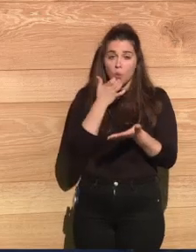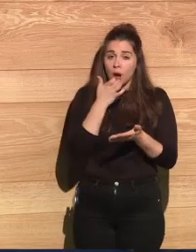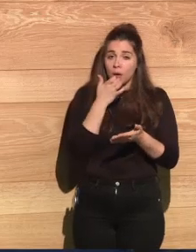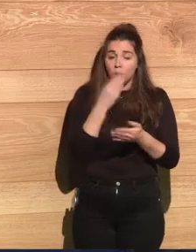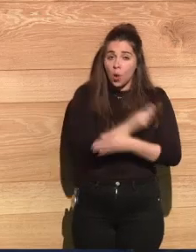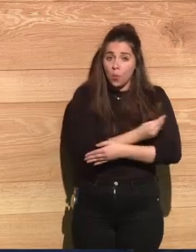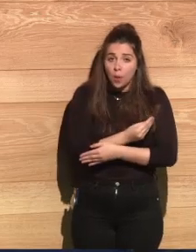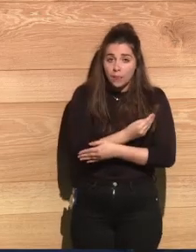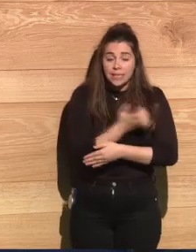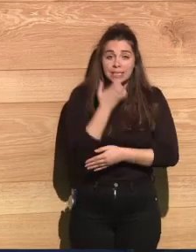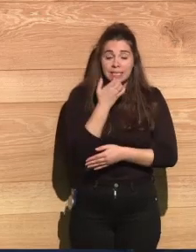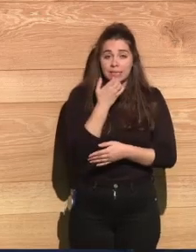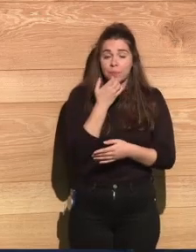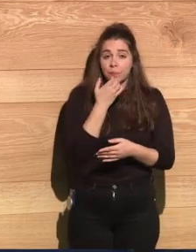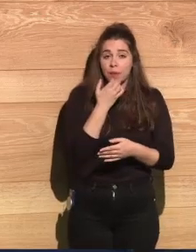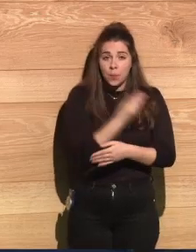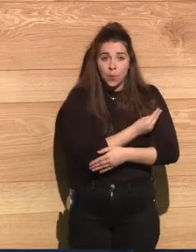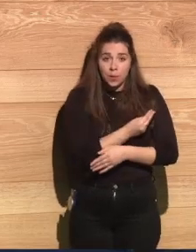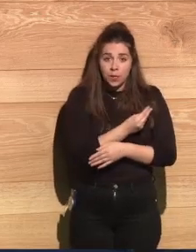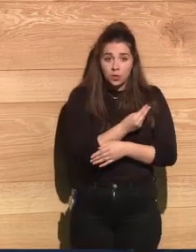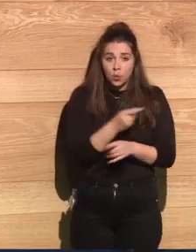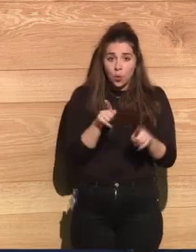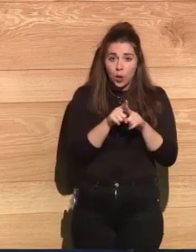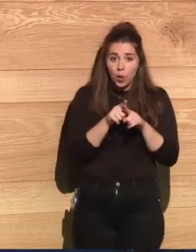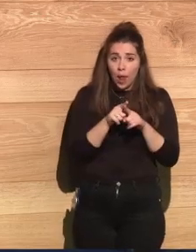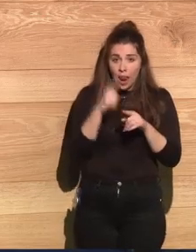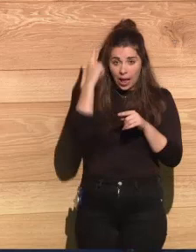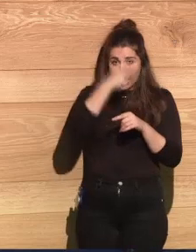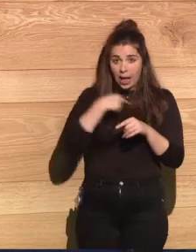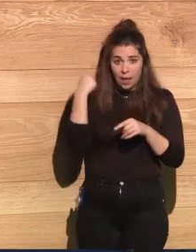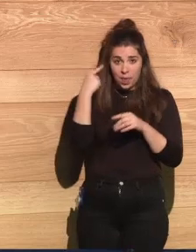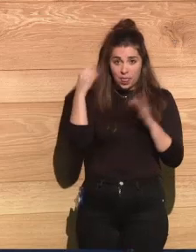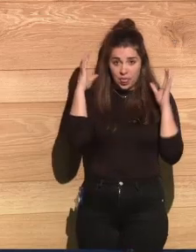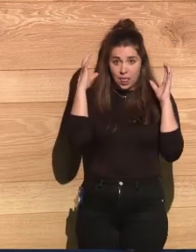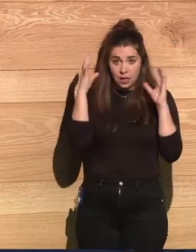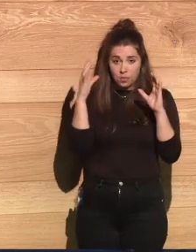a small head, some of them were also born.